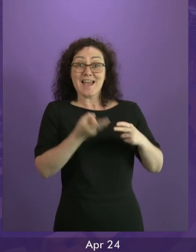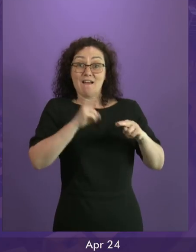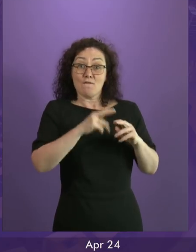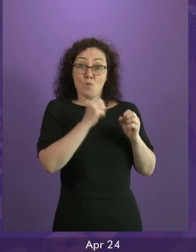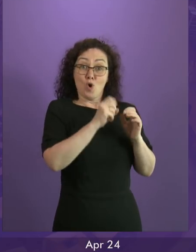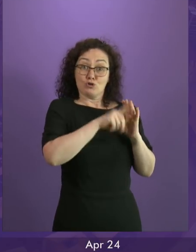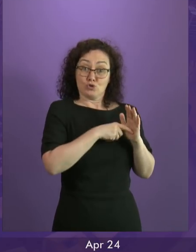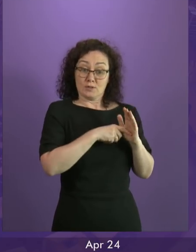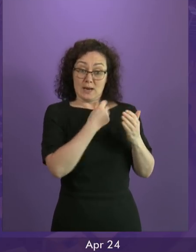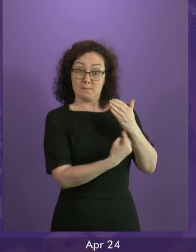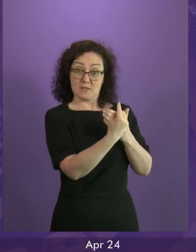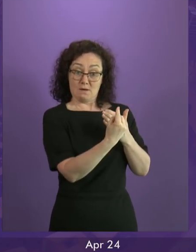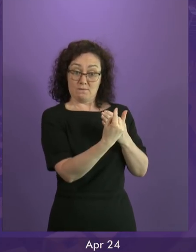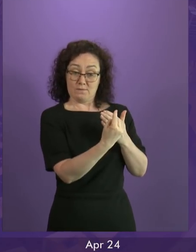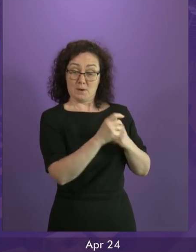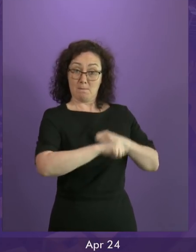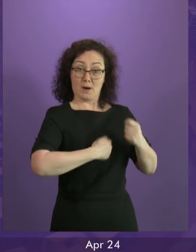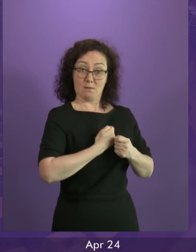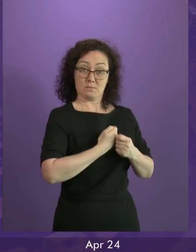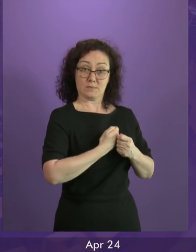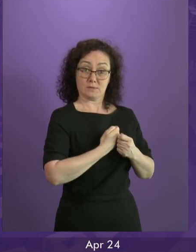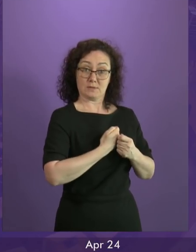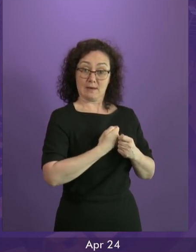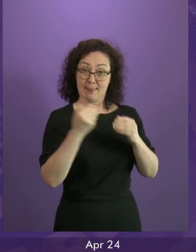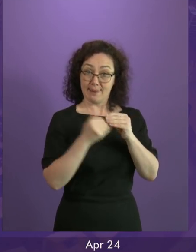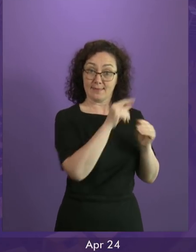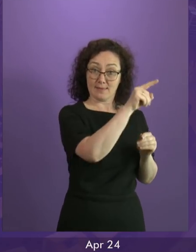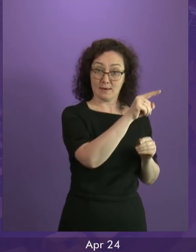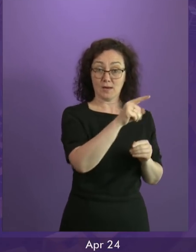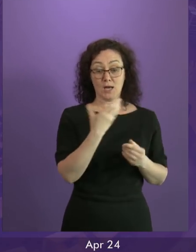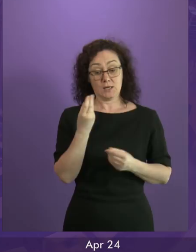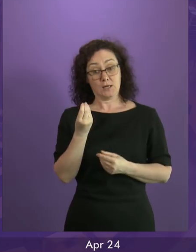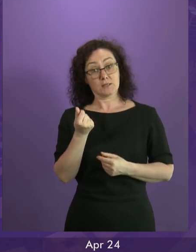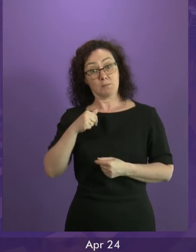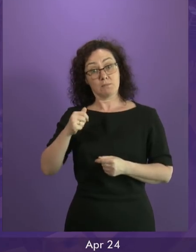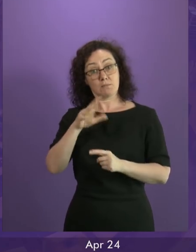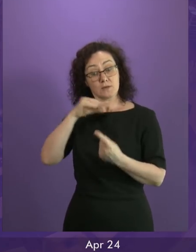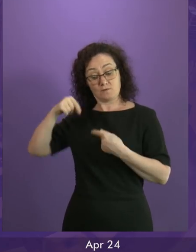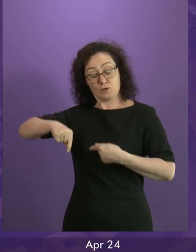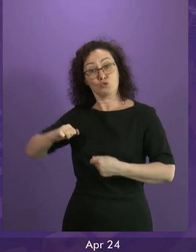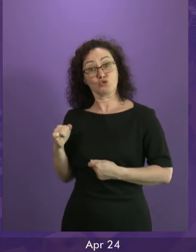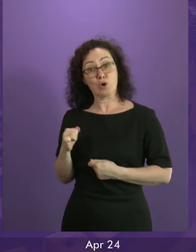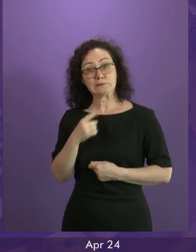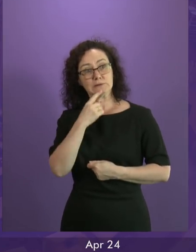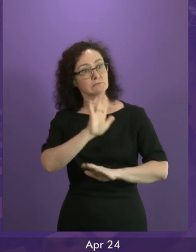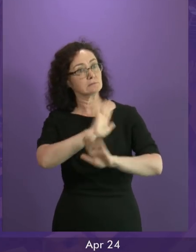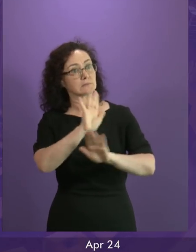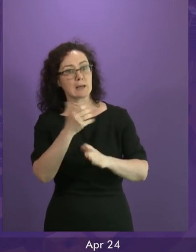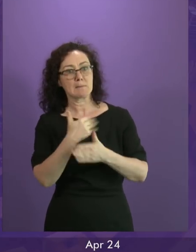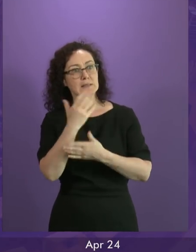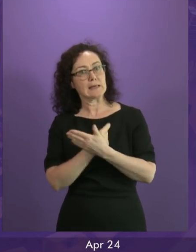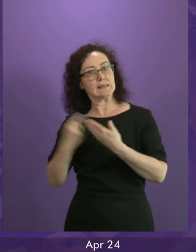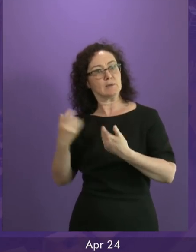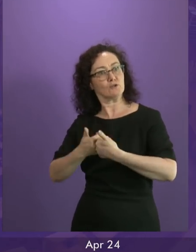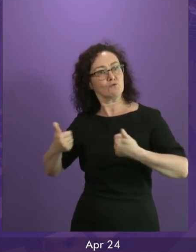Conservative Party. So it seems independence is good enough for the Scottish Conservative Party. Why on earth would they want to deny the people of Scotland the same